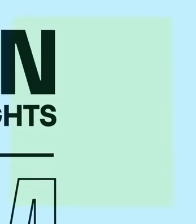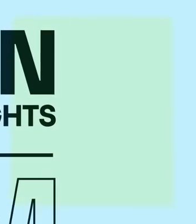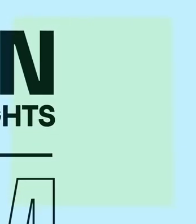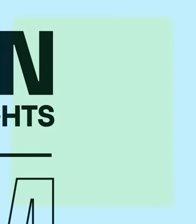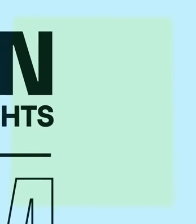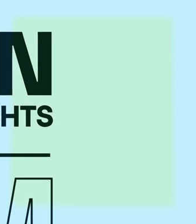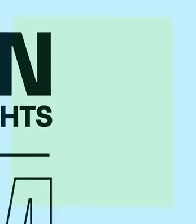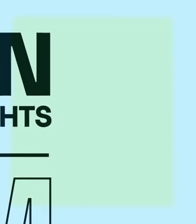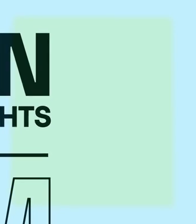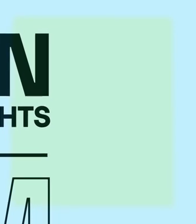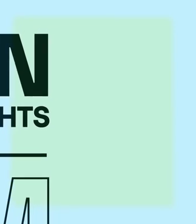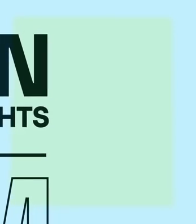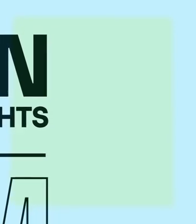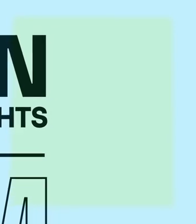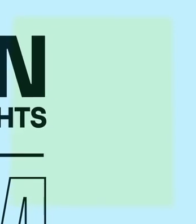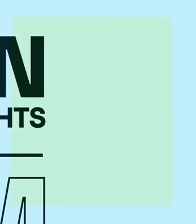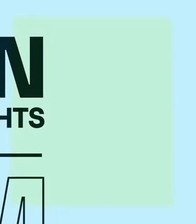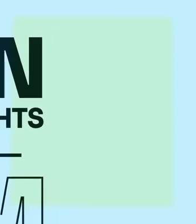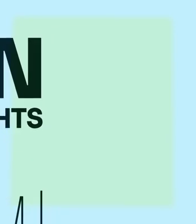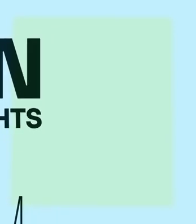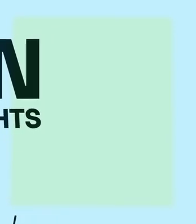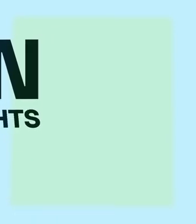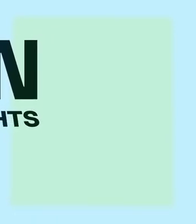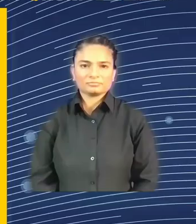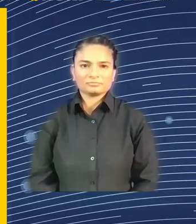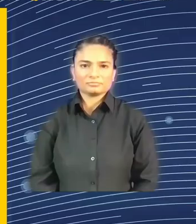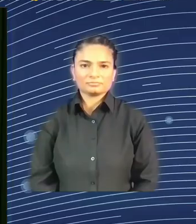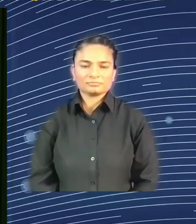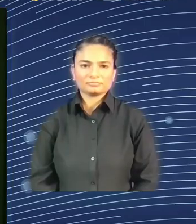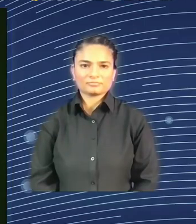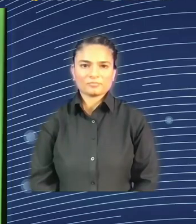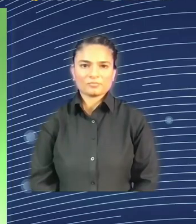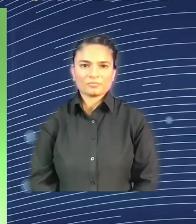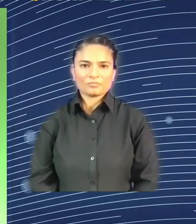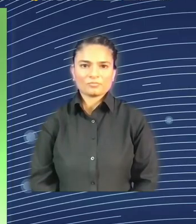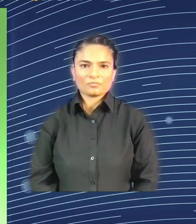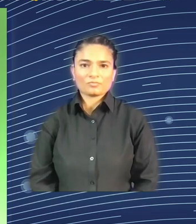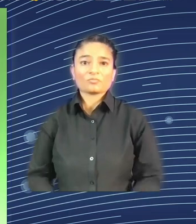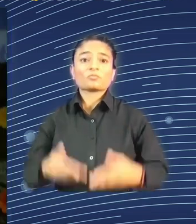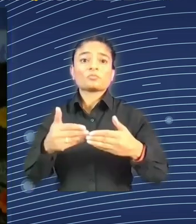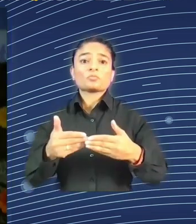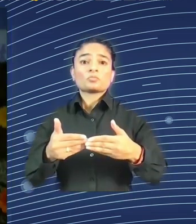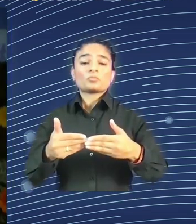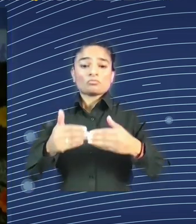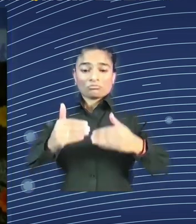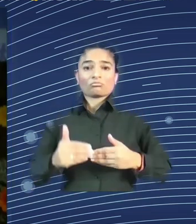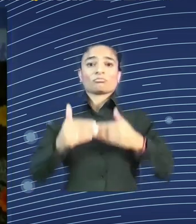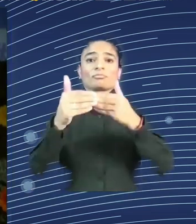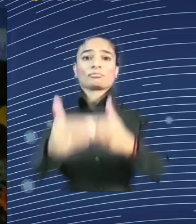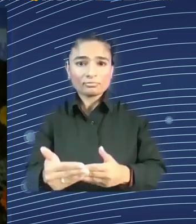Ladies and gentlemen, before we move on to our next panel, and I hope Professor Pissaridis will not worry,